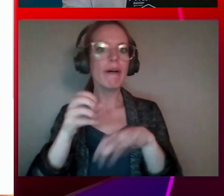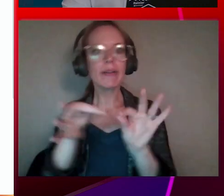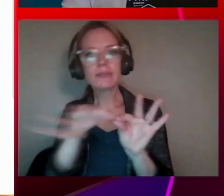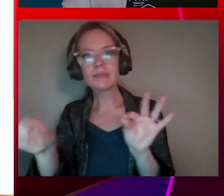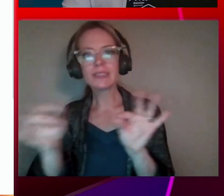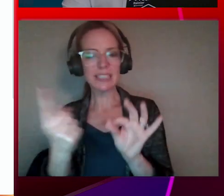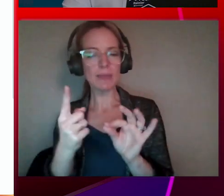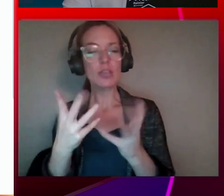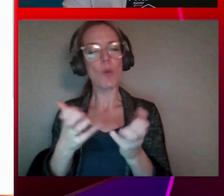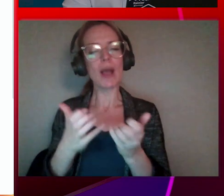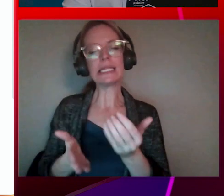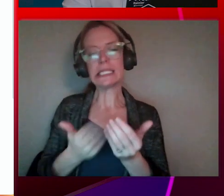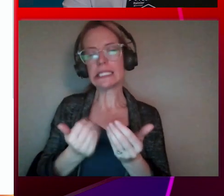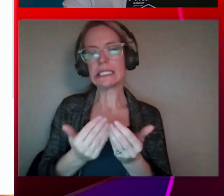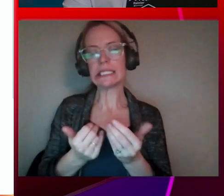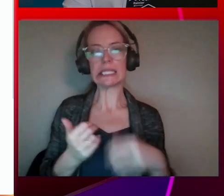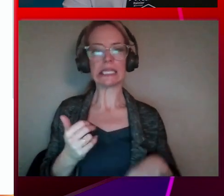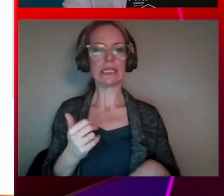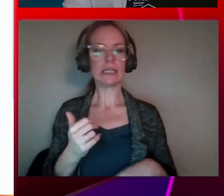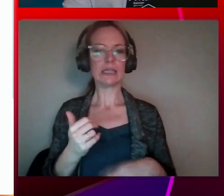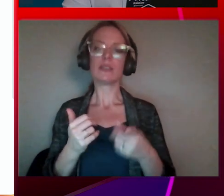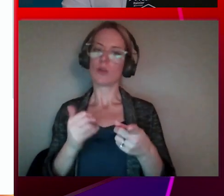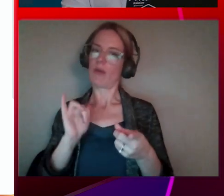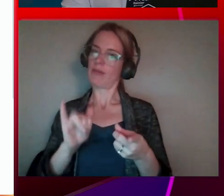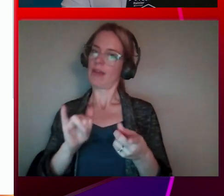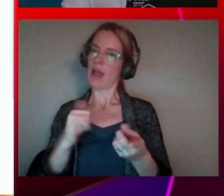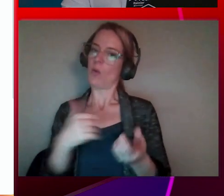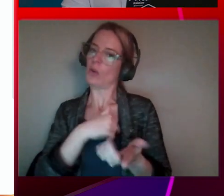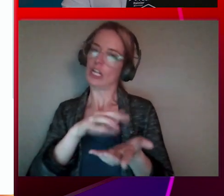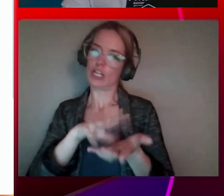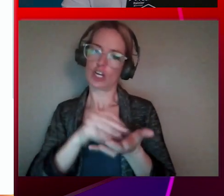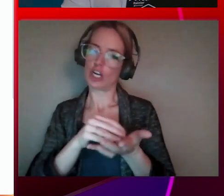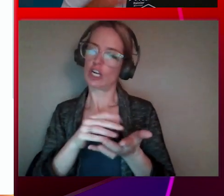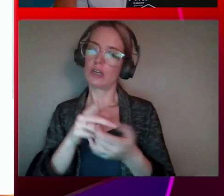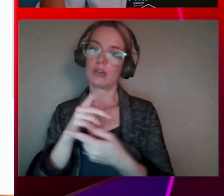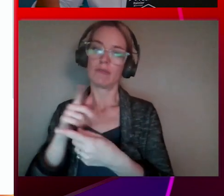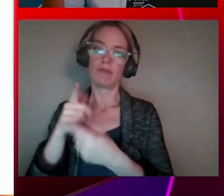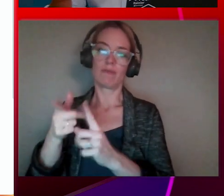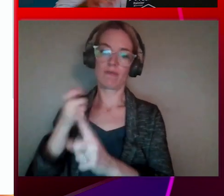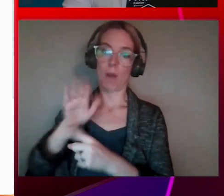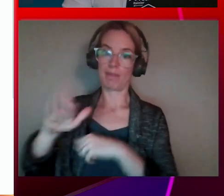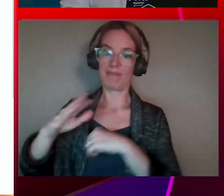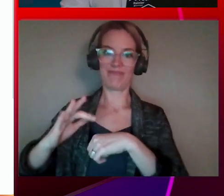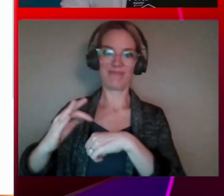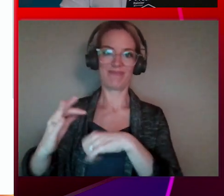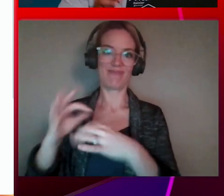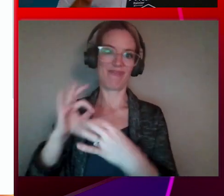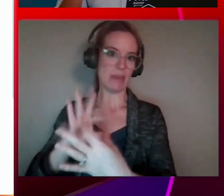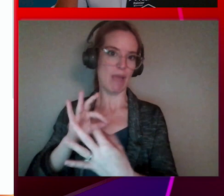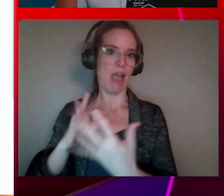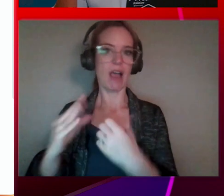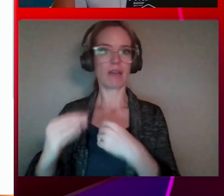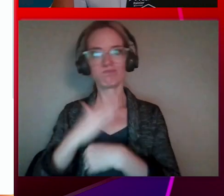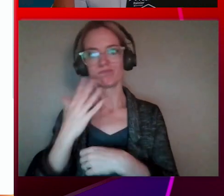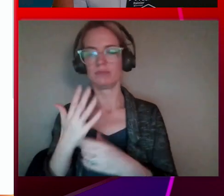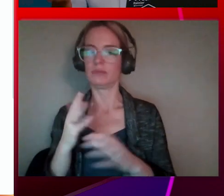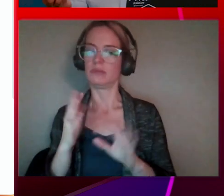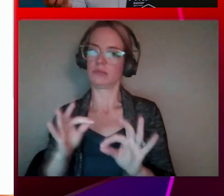So those kind of lessons learned were definitely helpful. We've surfaced up like these